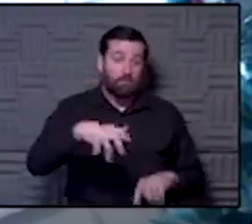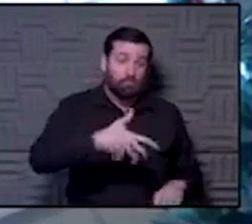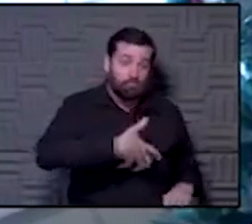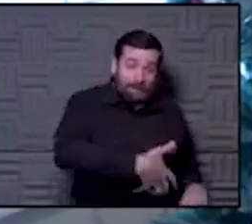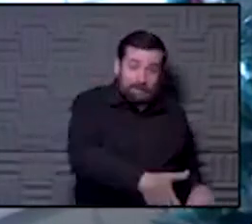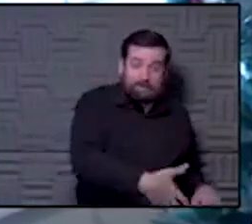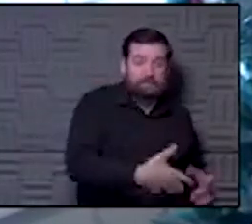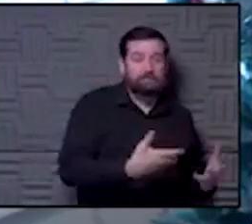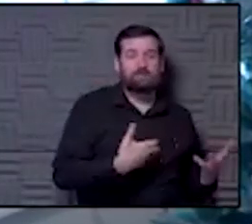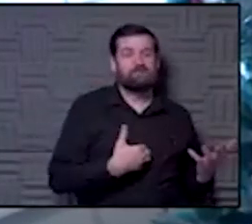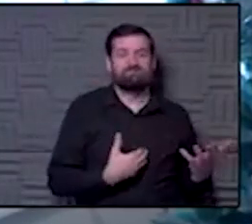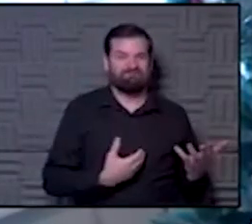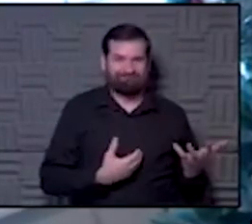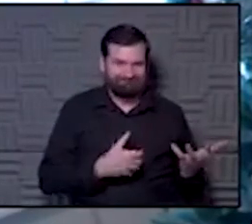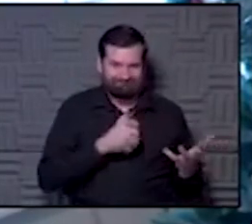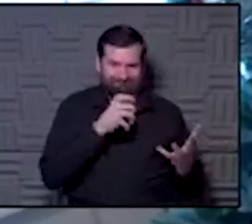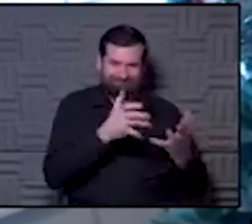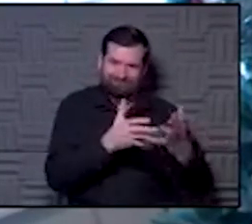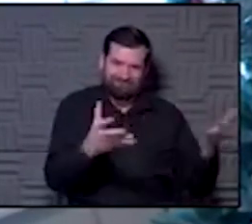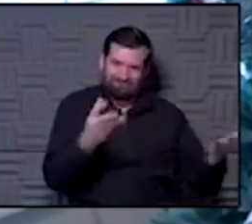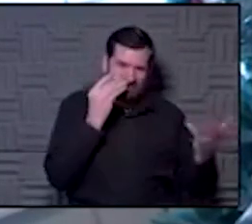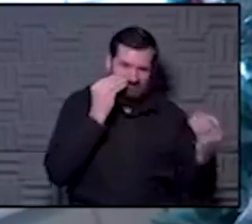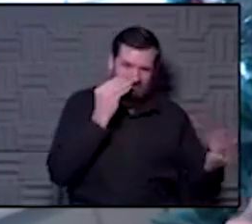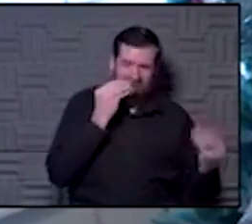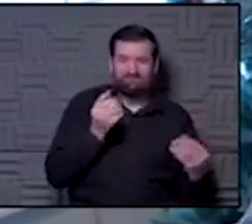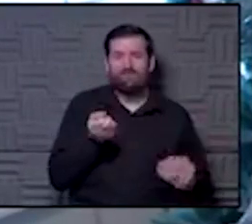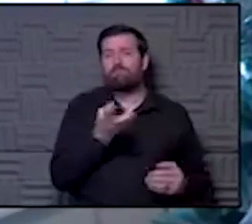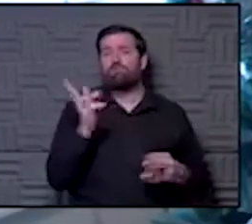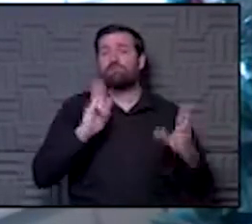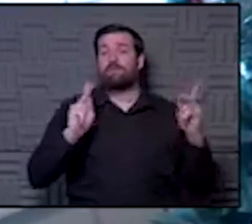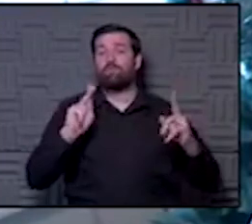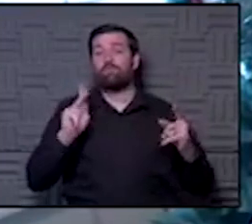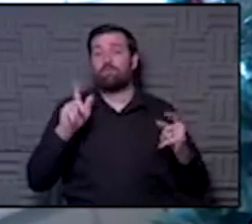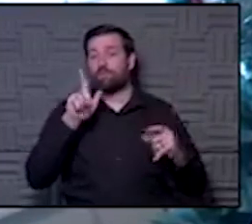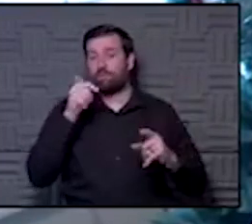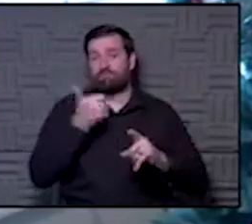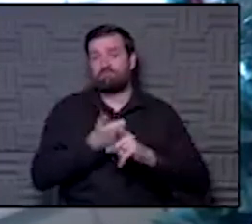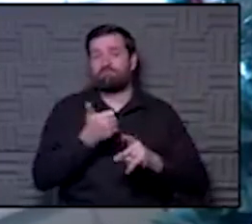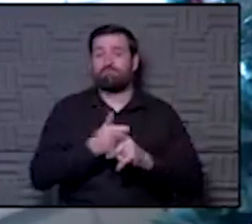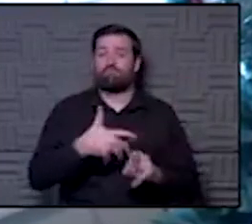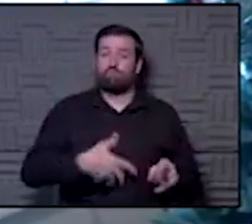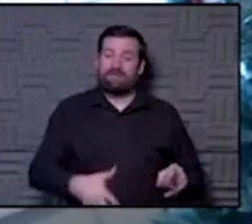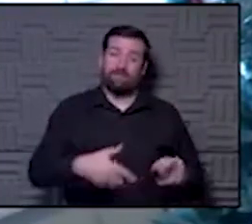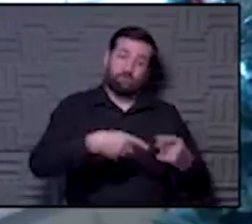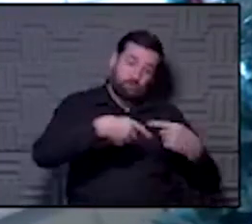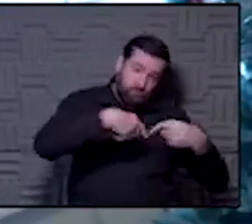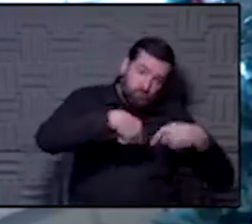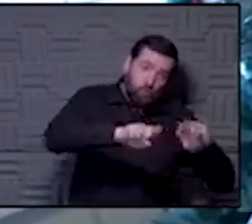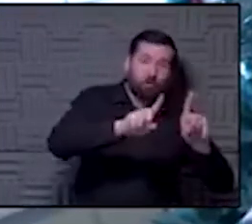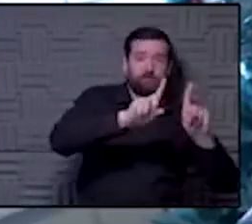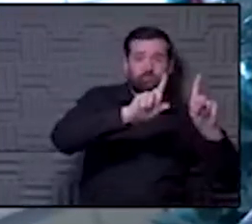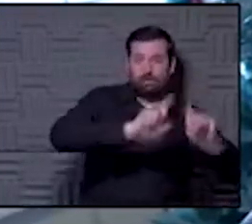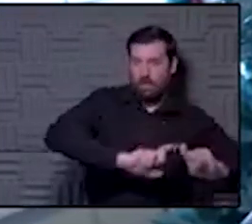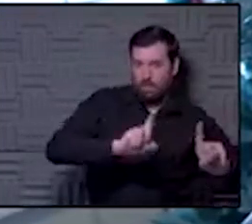have a lot of data. We have a few people that got pregnant during the trials of the two vaccines that are available for emergency use